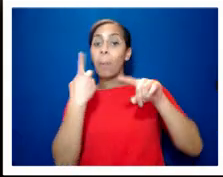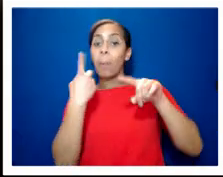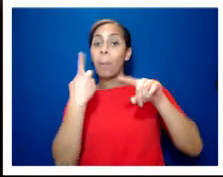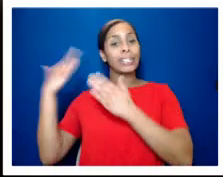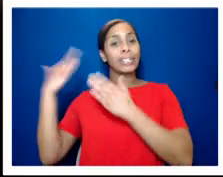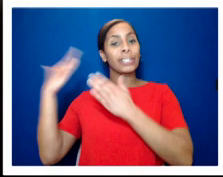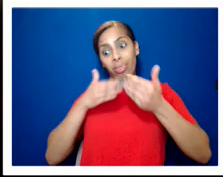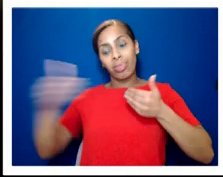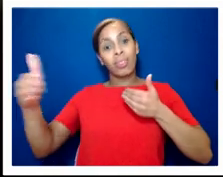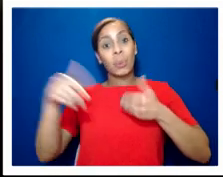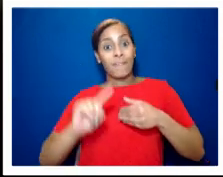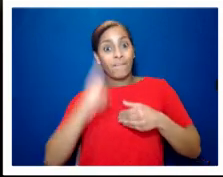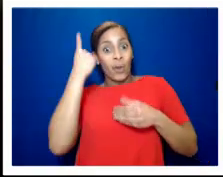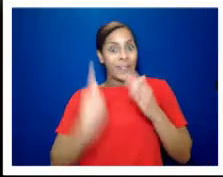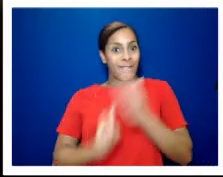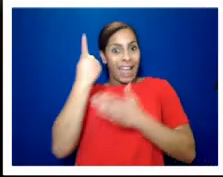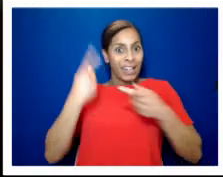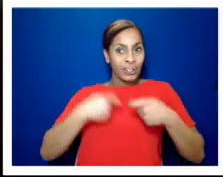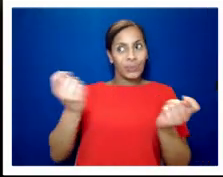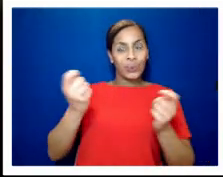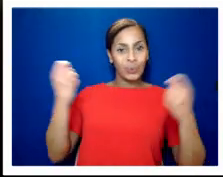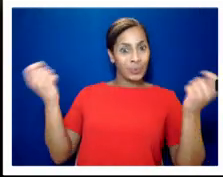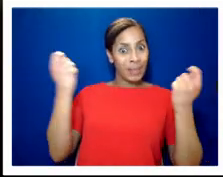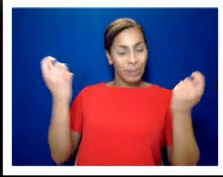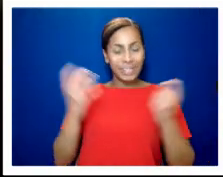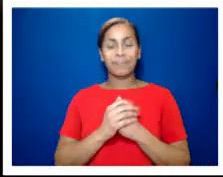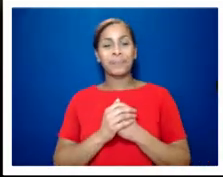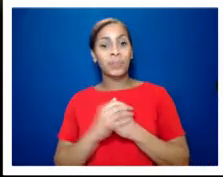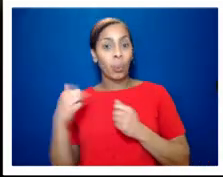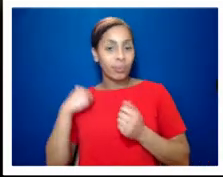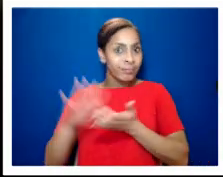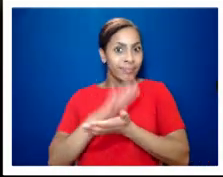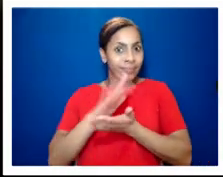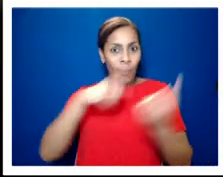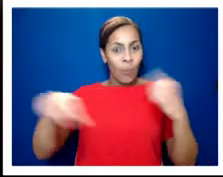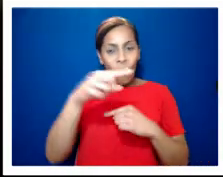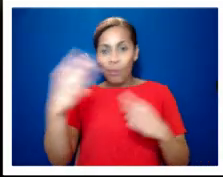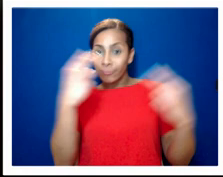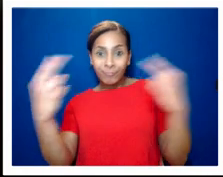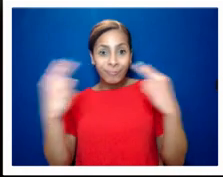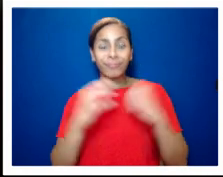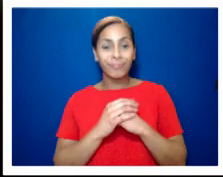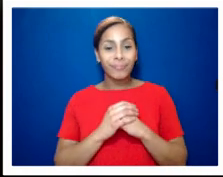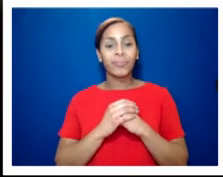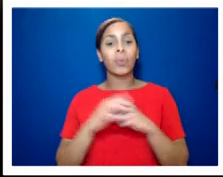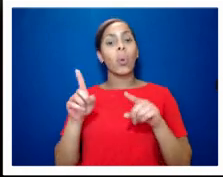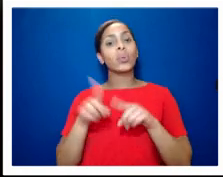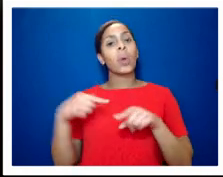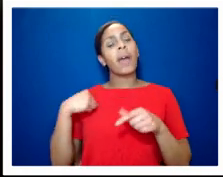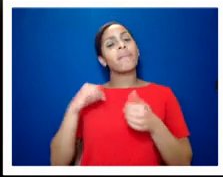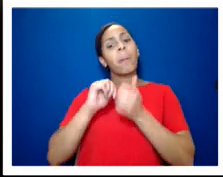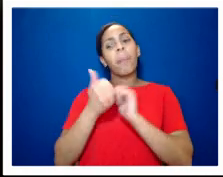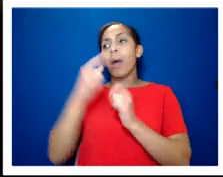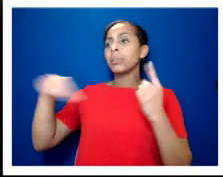we're delighted tonight to be joined by all of you and specifically our partners in national and public libraries